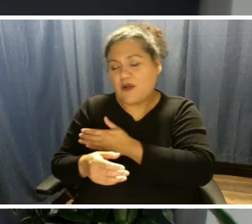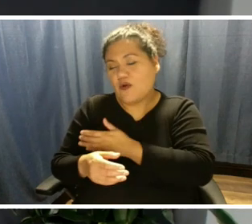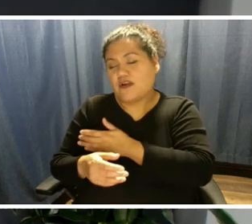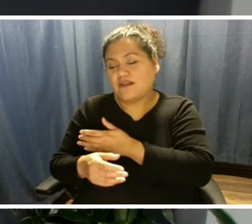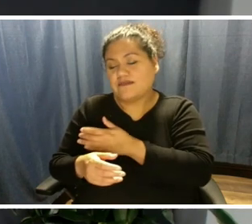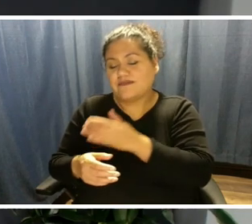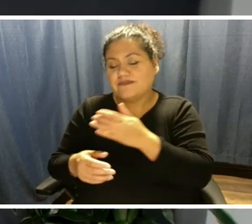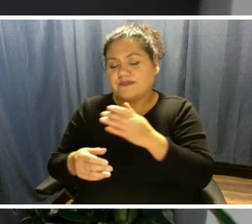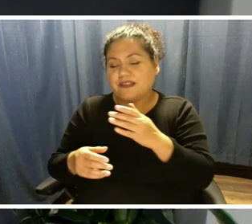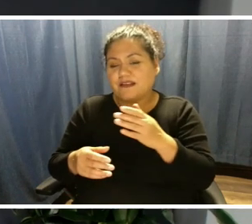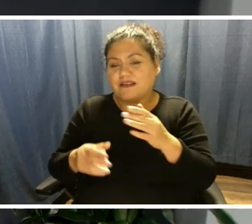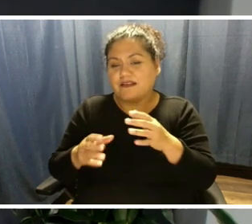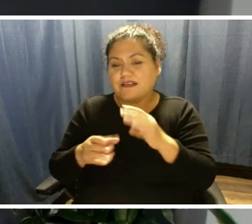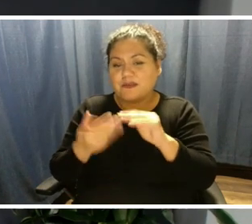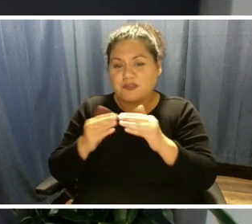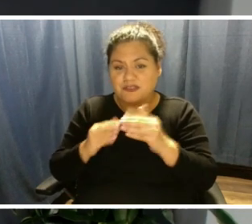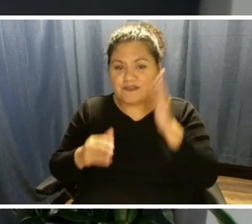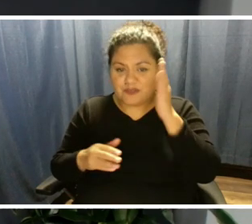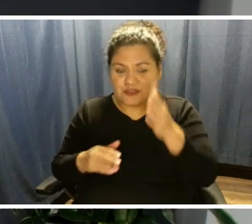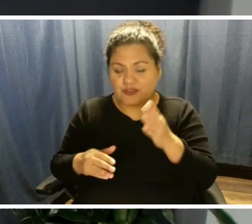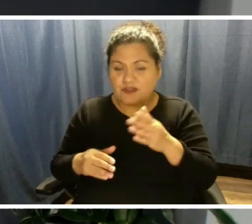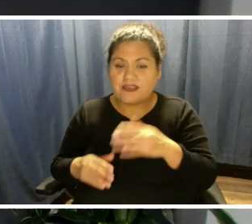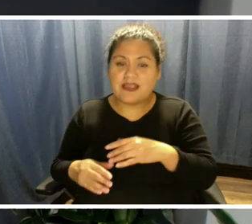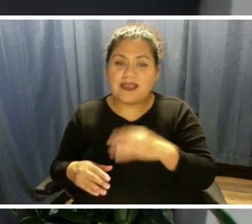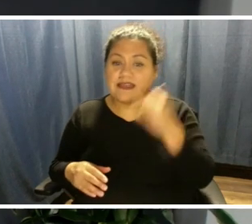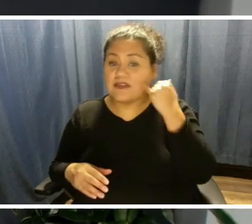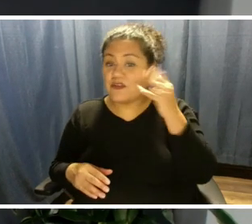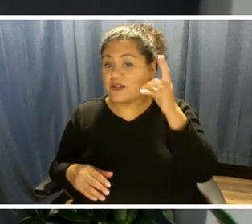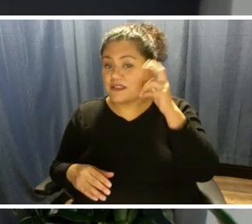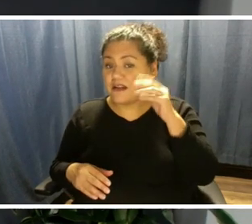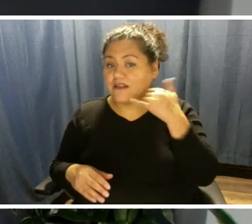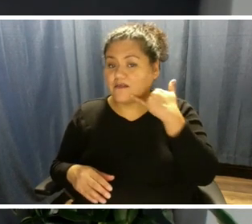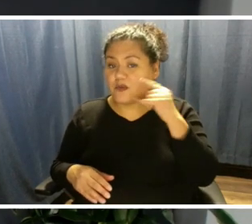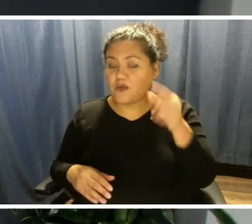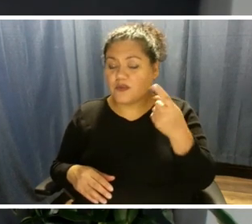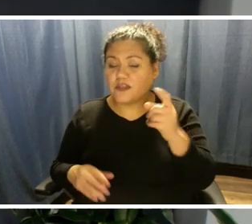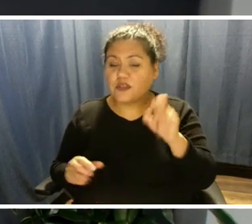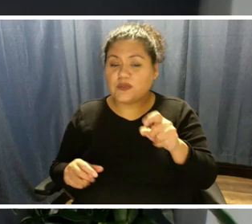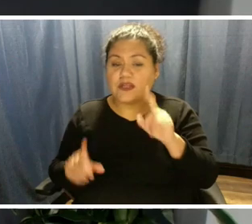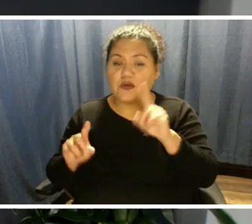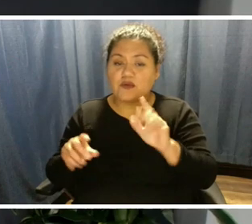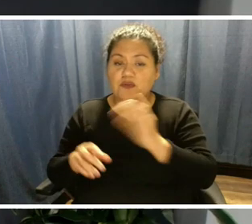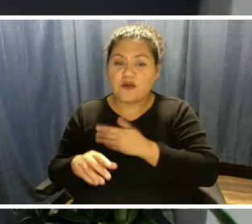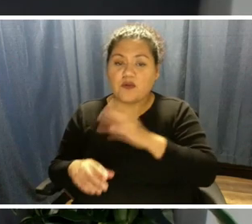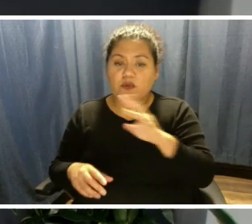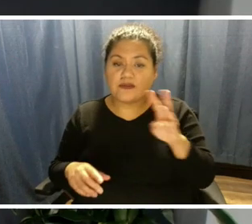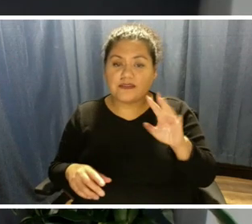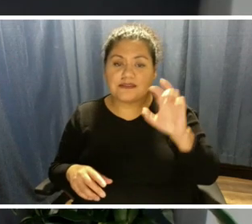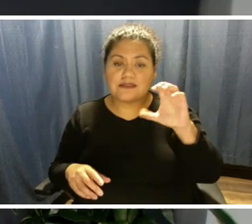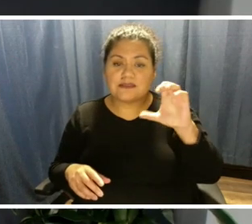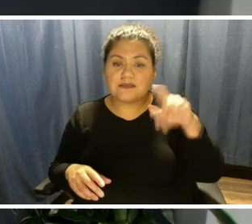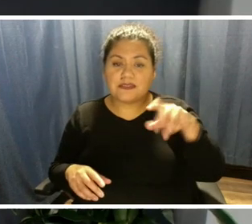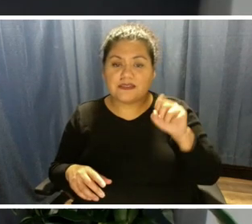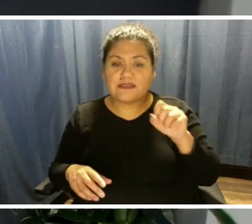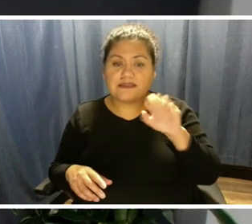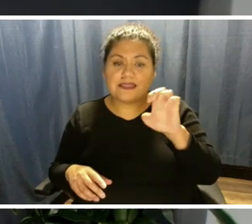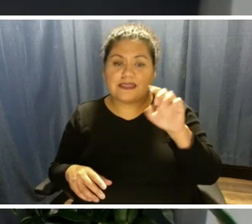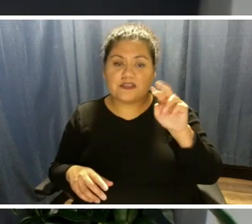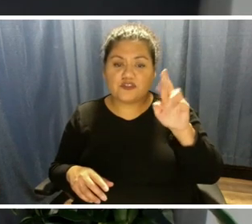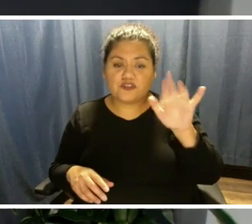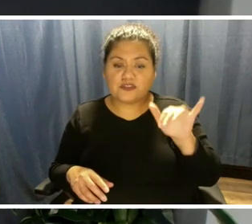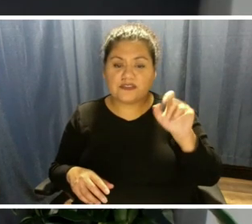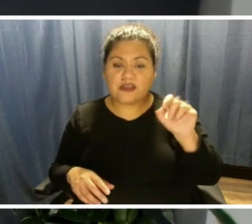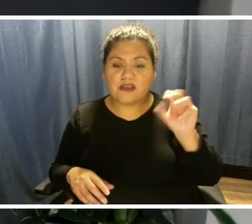want to remind everybody, especially if you're listening on the phone only, that you can go to our website, cpsenergy.com forward